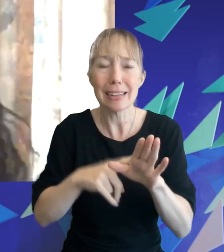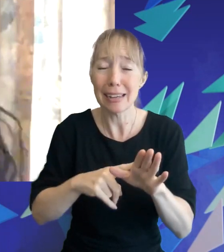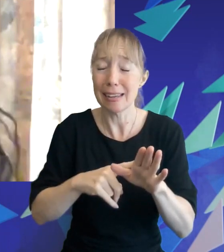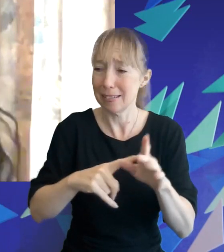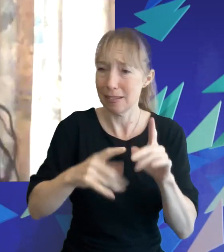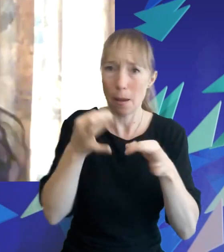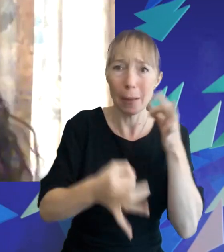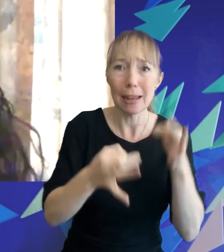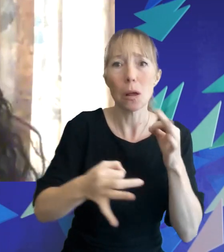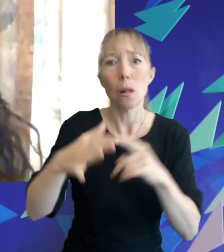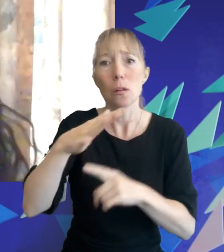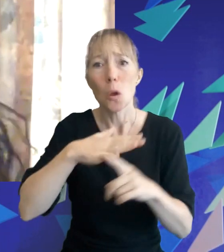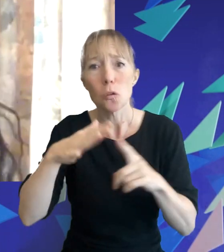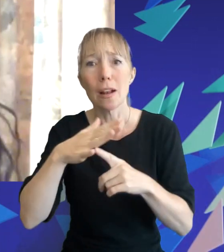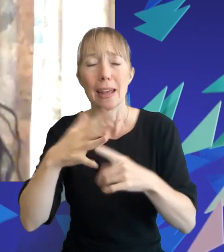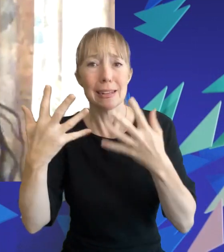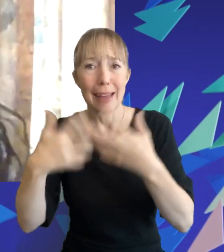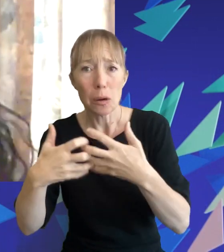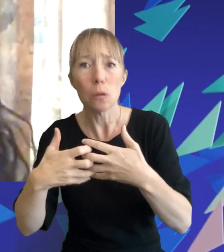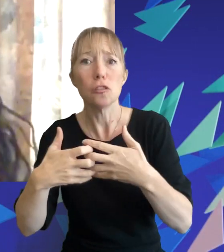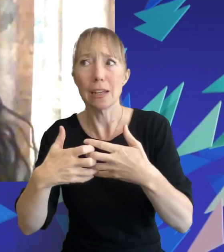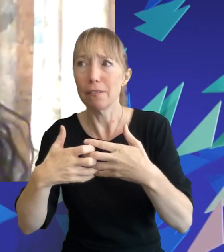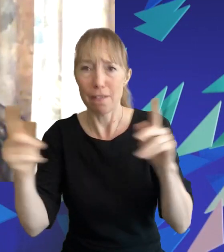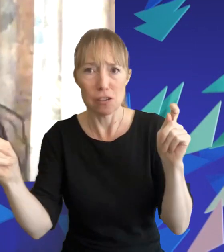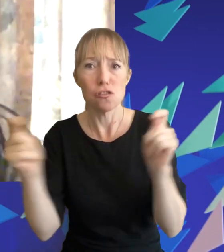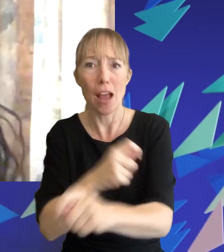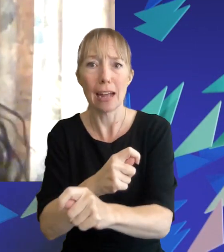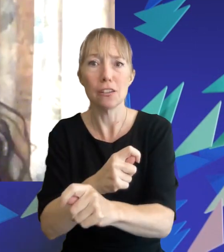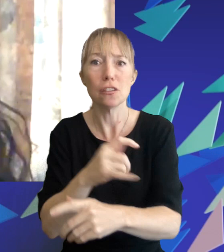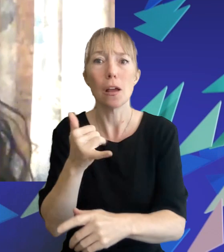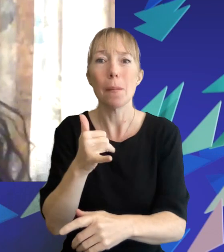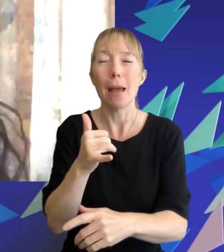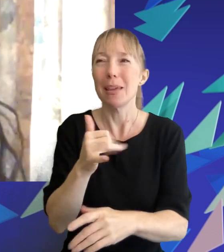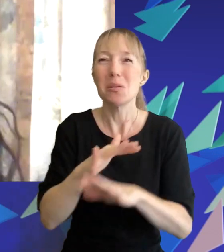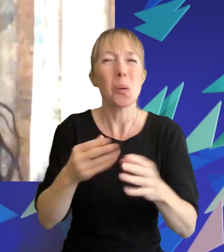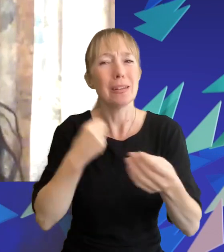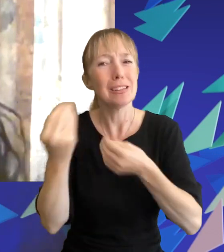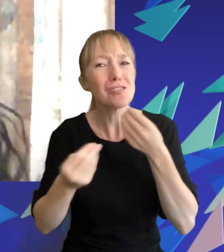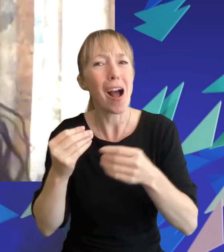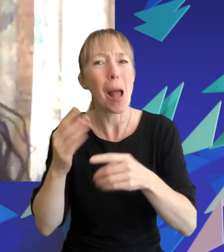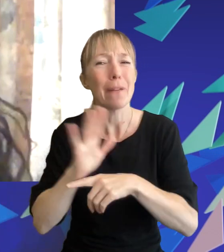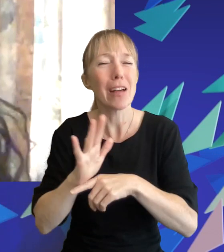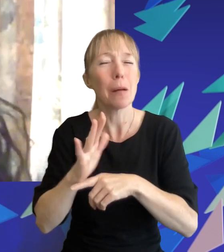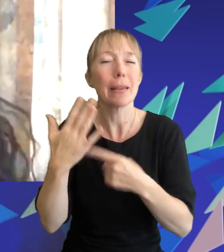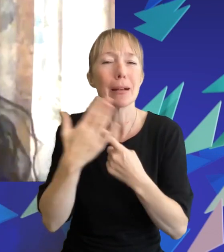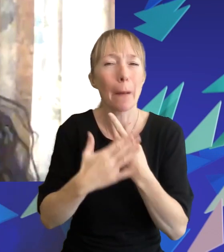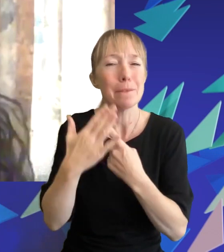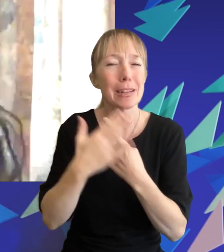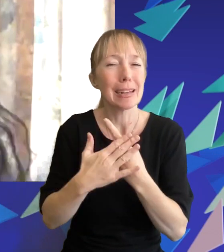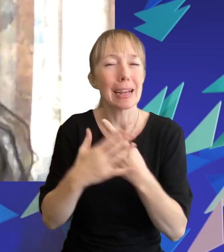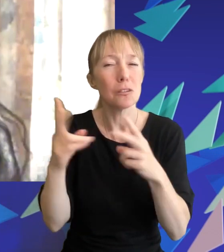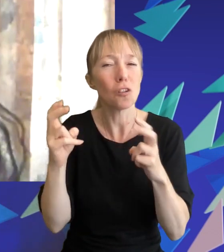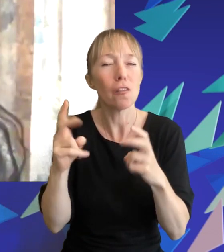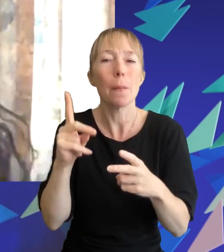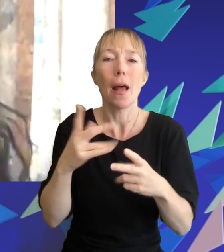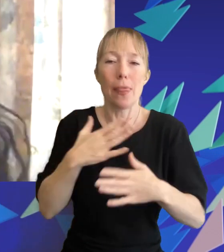socially technologically and even though you wouldn't describe the films of this particular genre as comforting i think the emotions